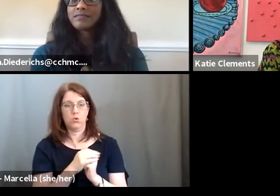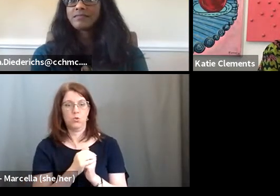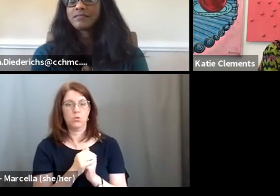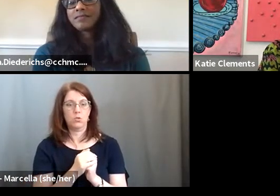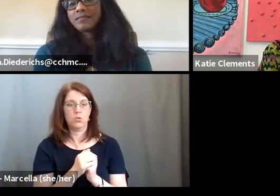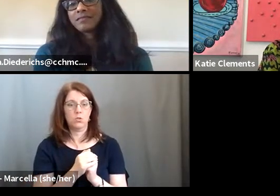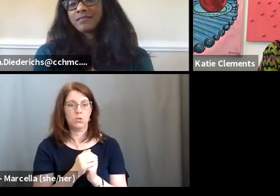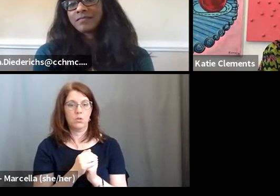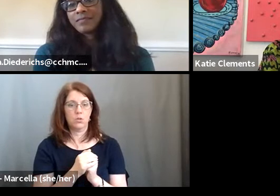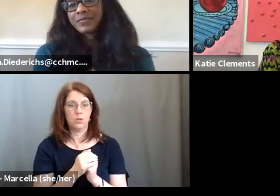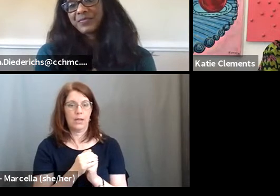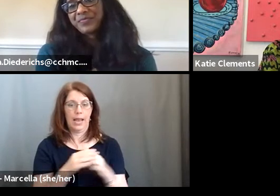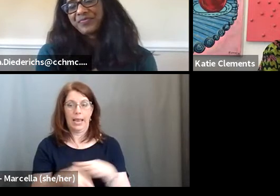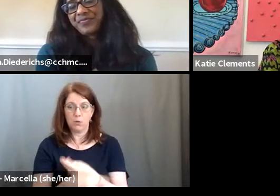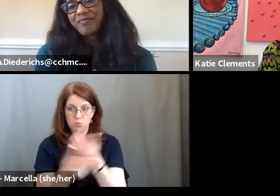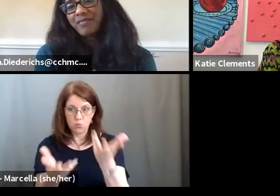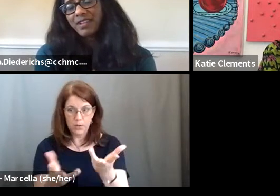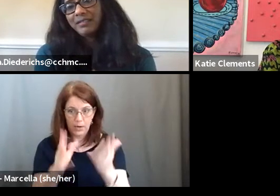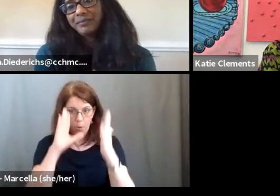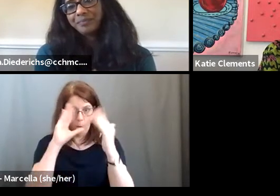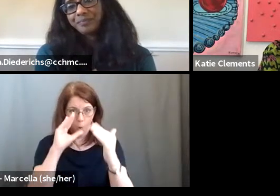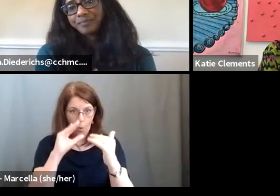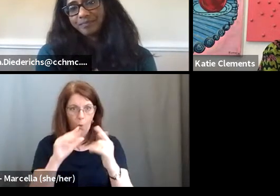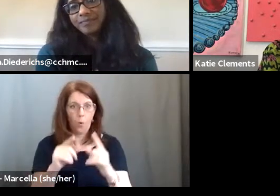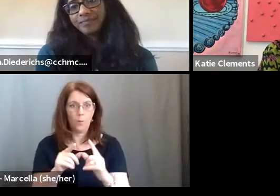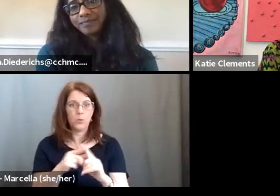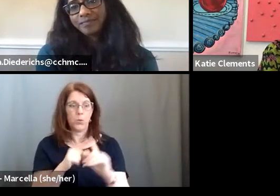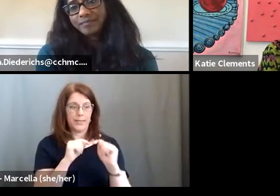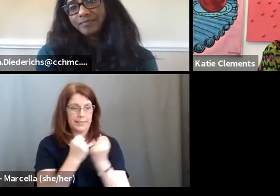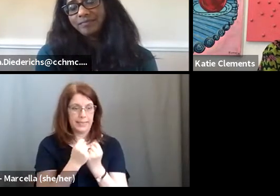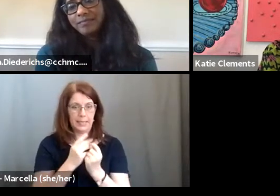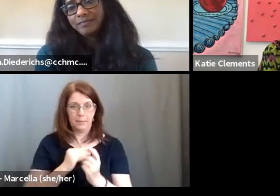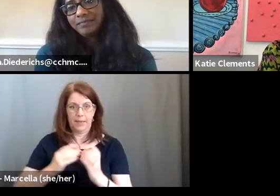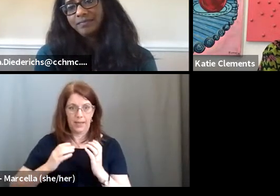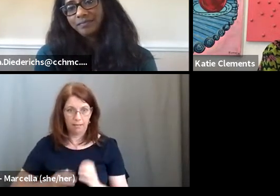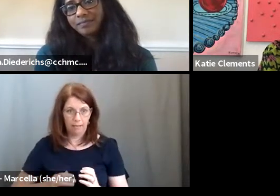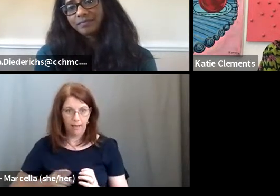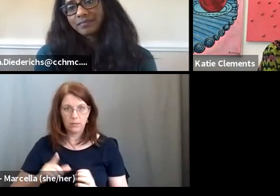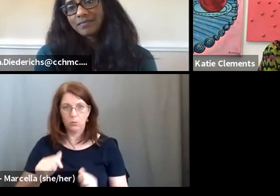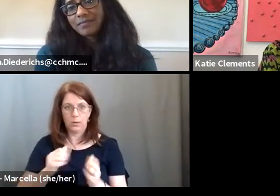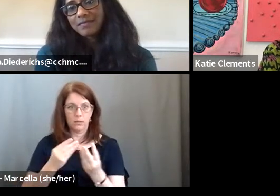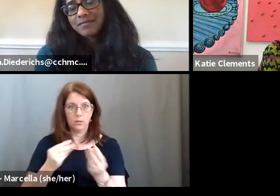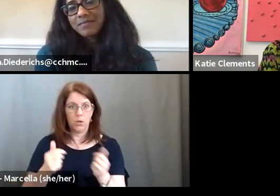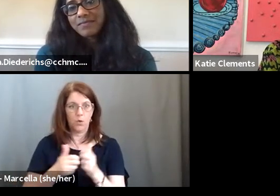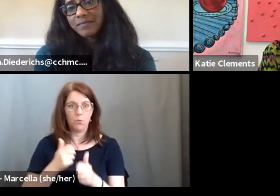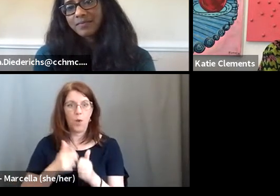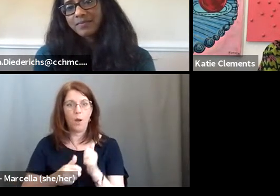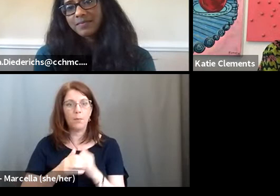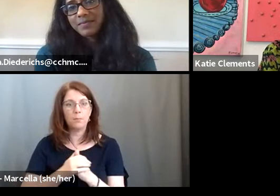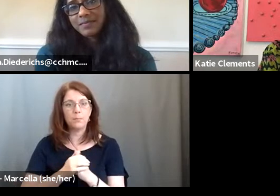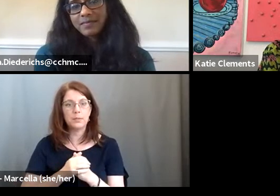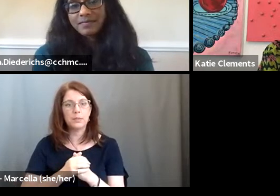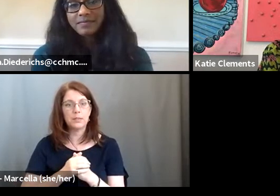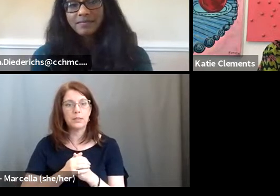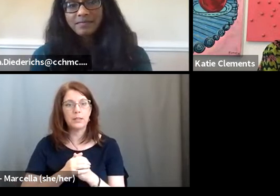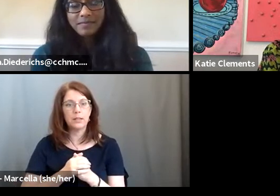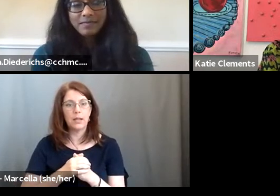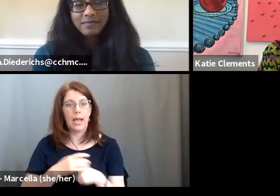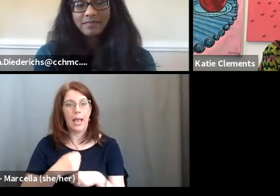bring hope to the team, you know, into the client that you can solve problems and make them, uh,